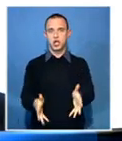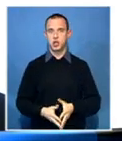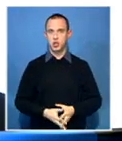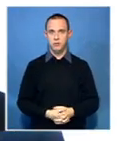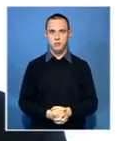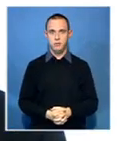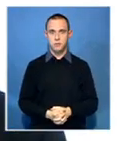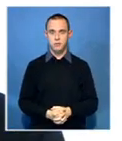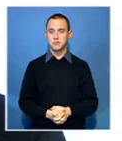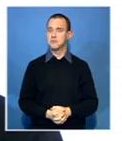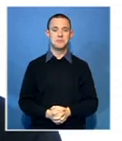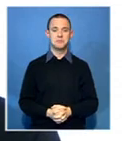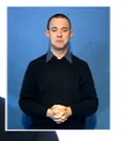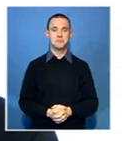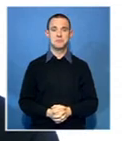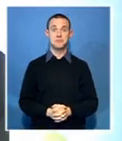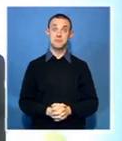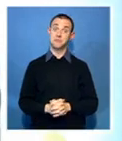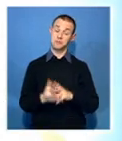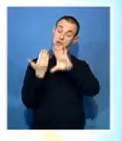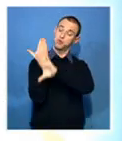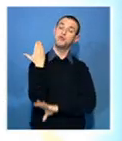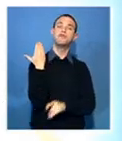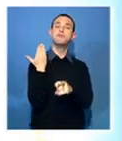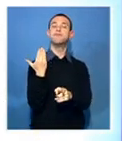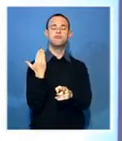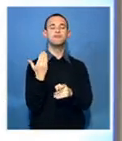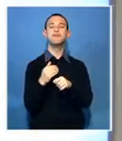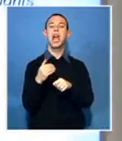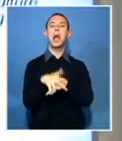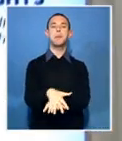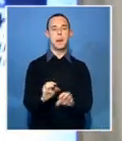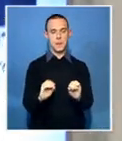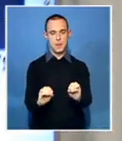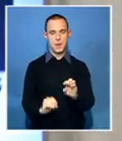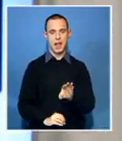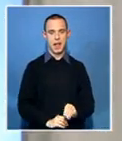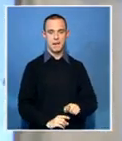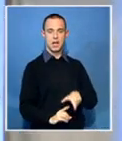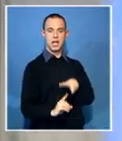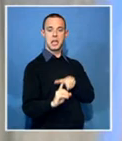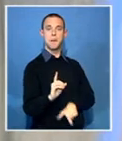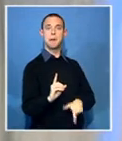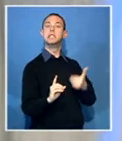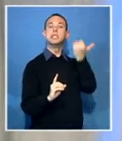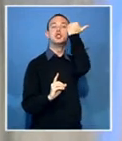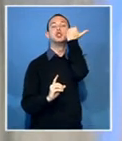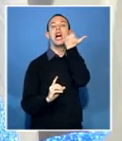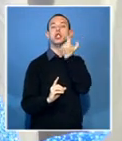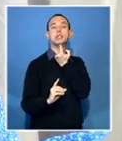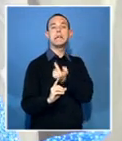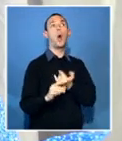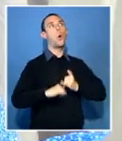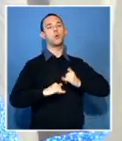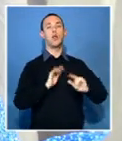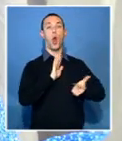Just two bills and nothing has been done. A retired South African judge has urged citizens not to wait for laws to be passed.